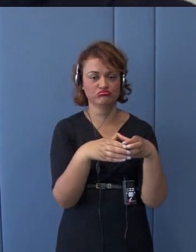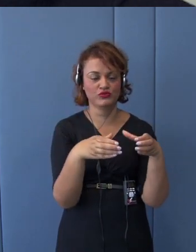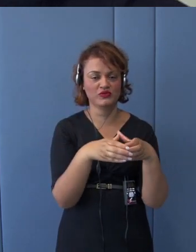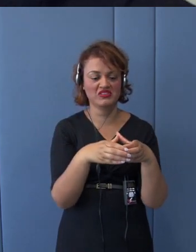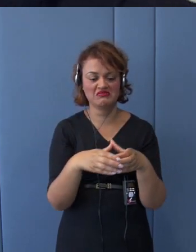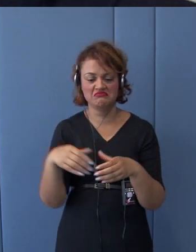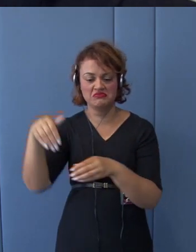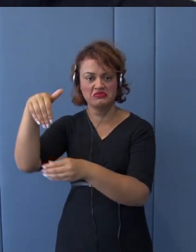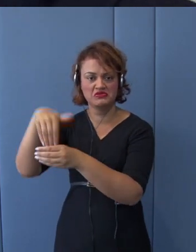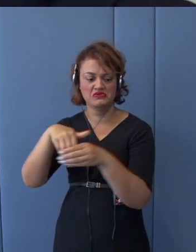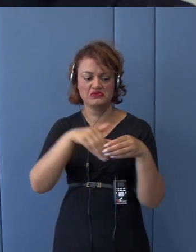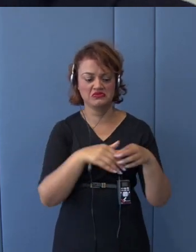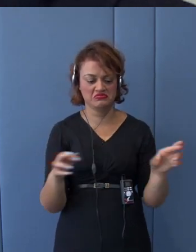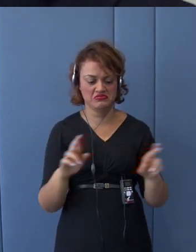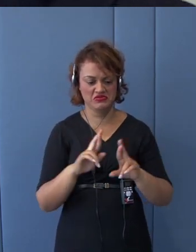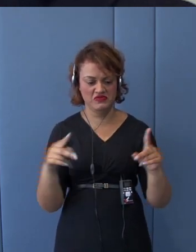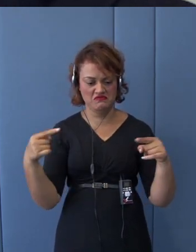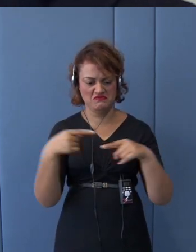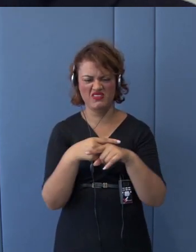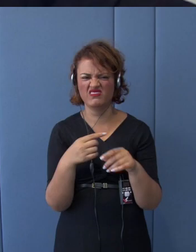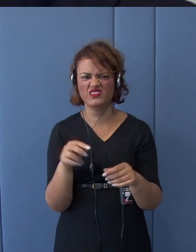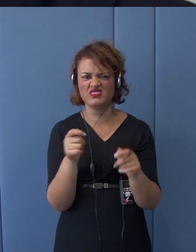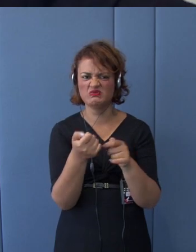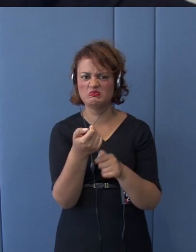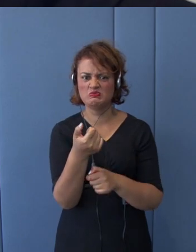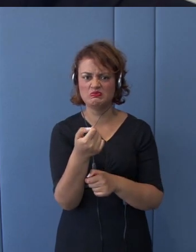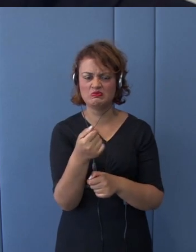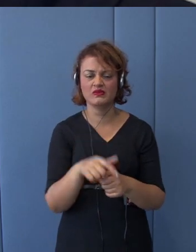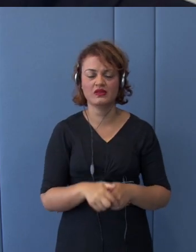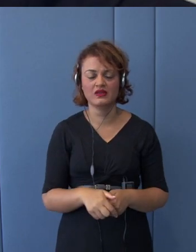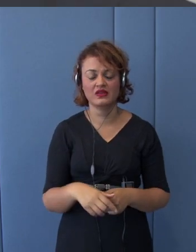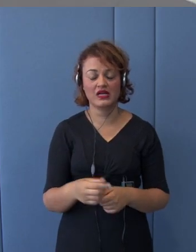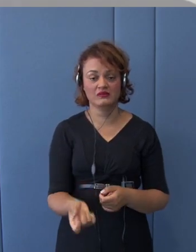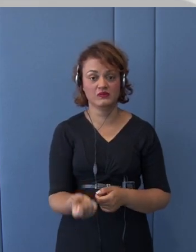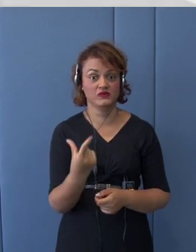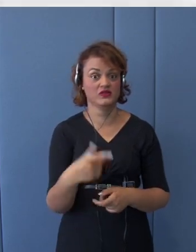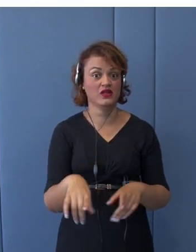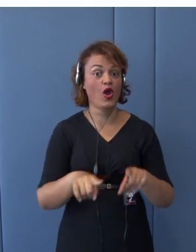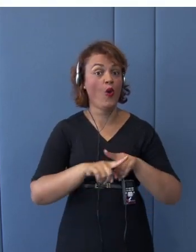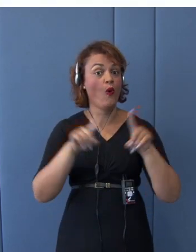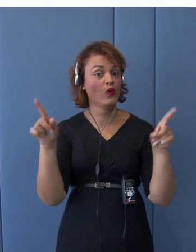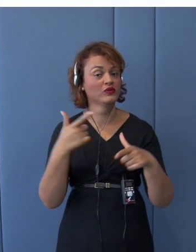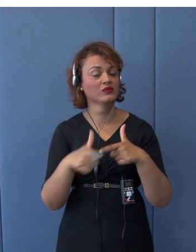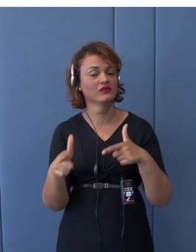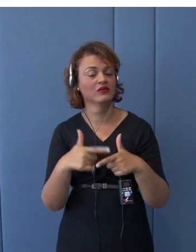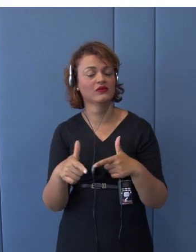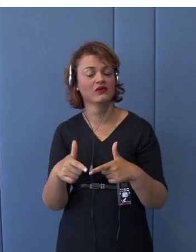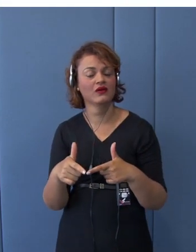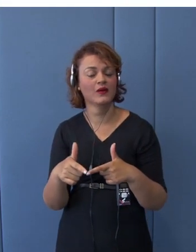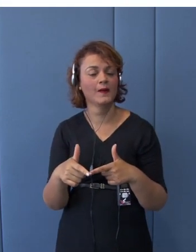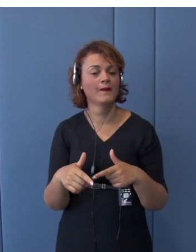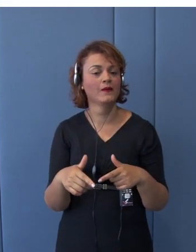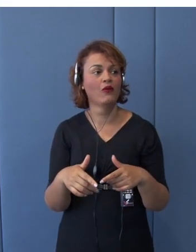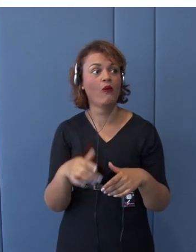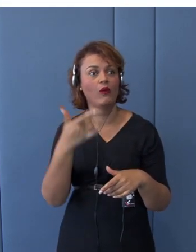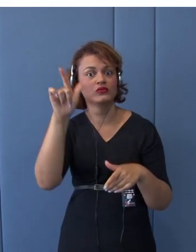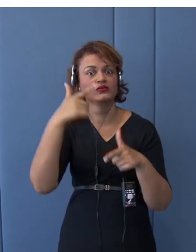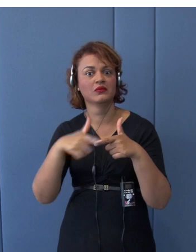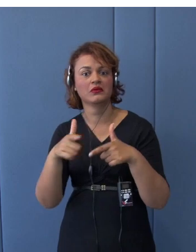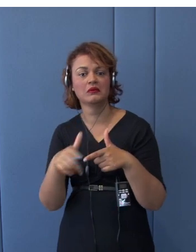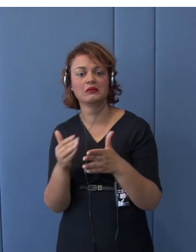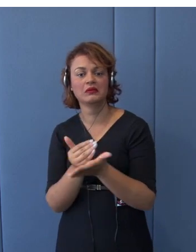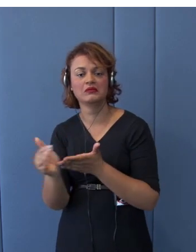is this Trump, Mr. Trump elected as U.S. President. And he placed